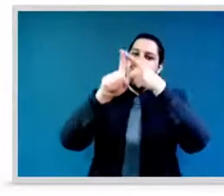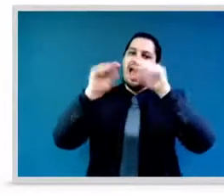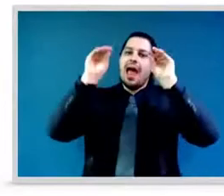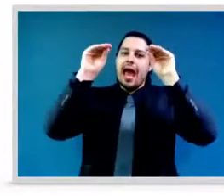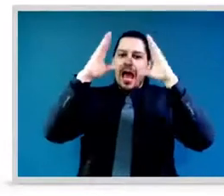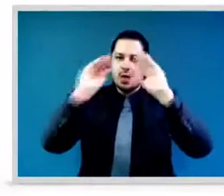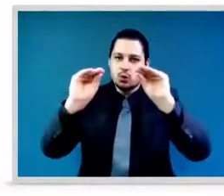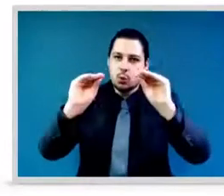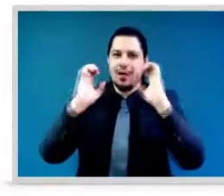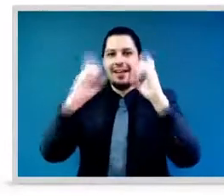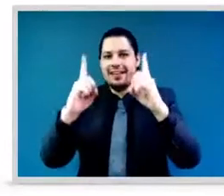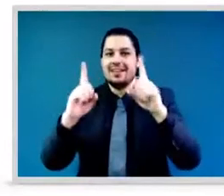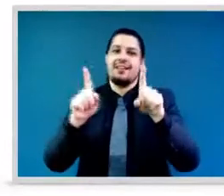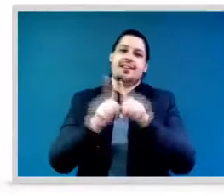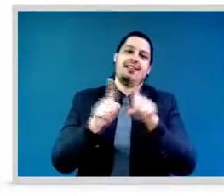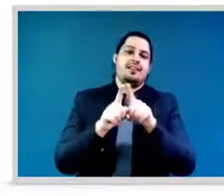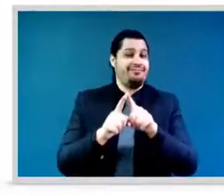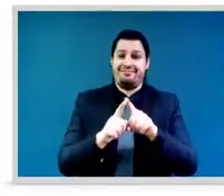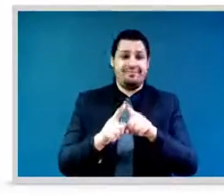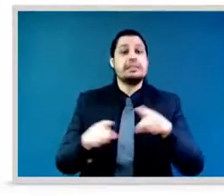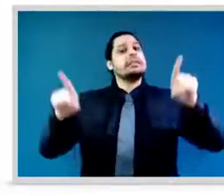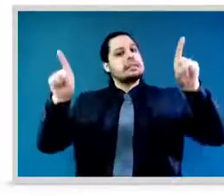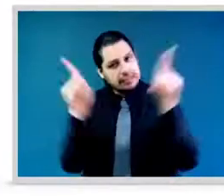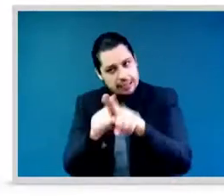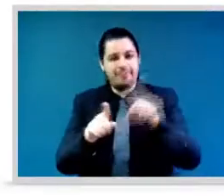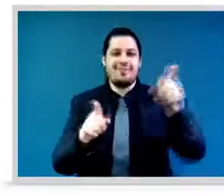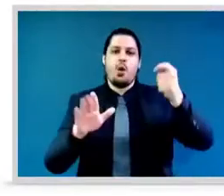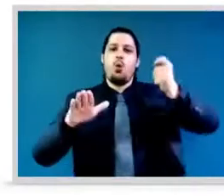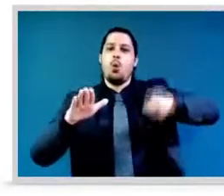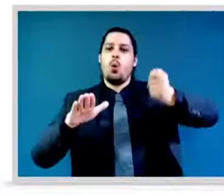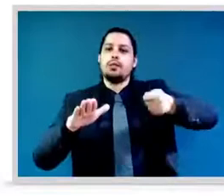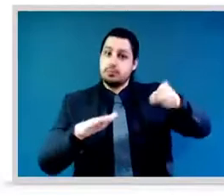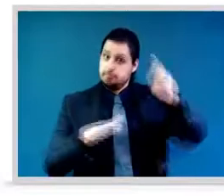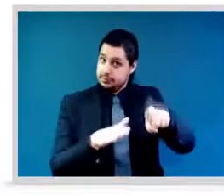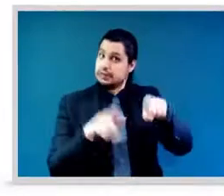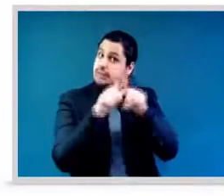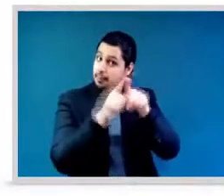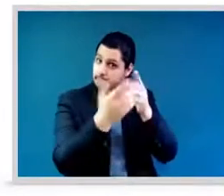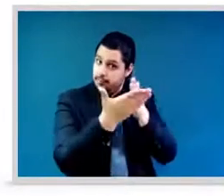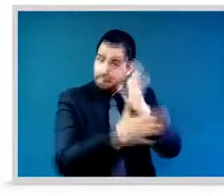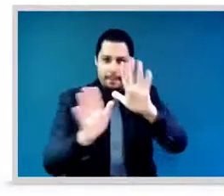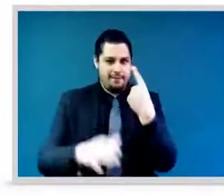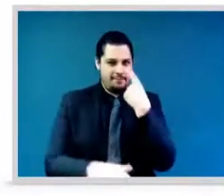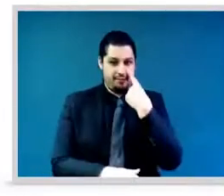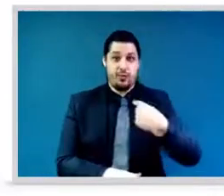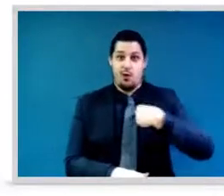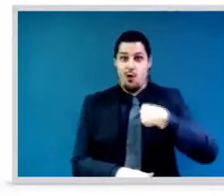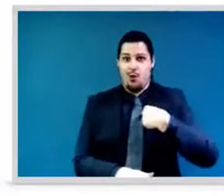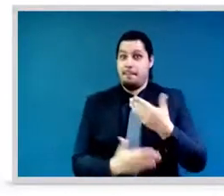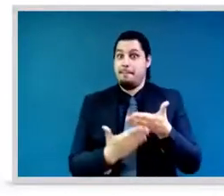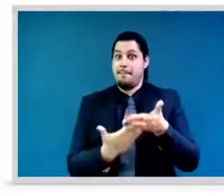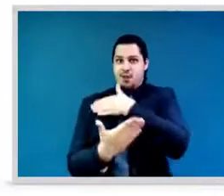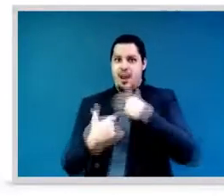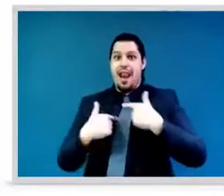that is an issue that is still working through societal stigma. Survivors' lives are the